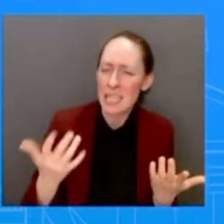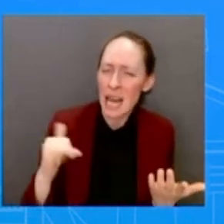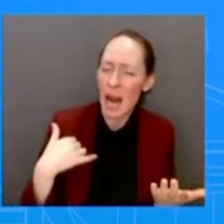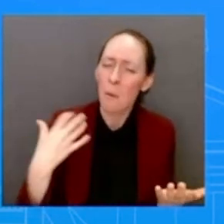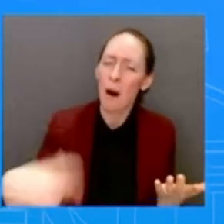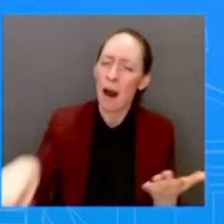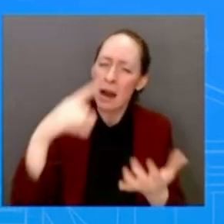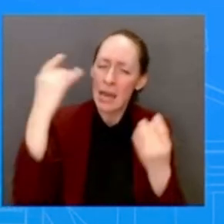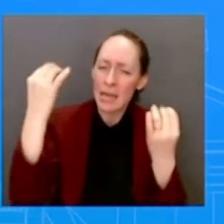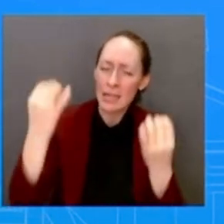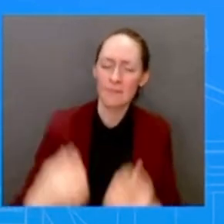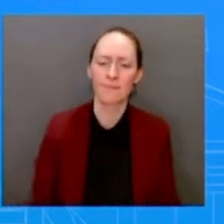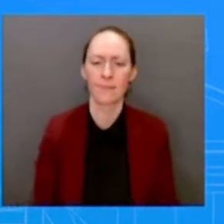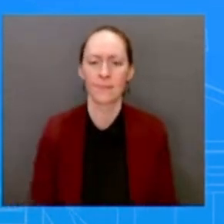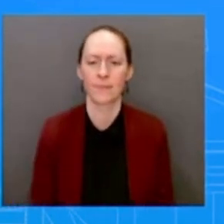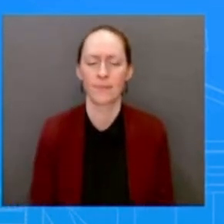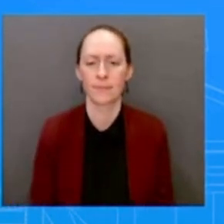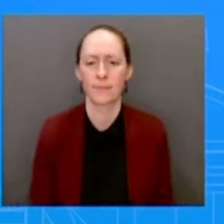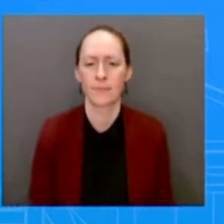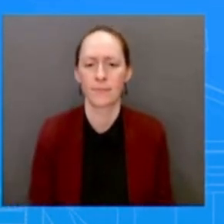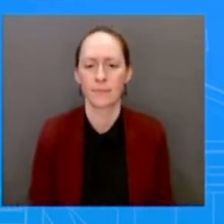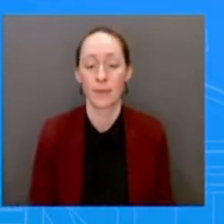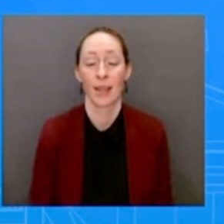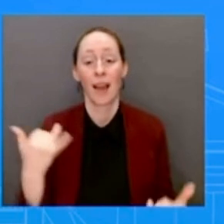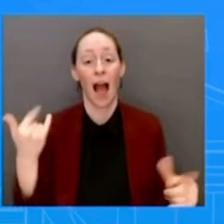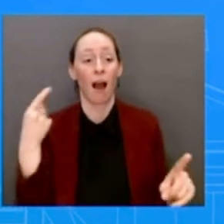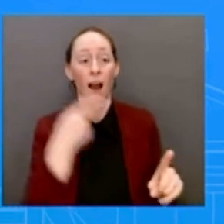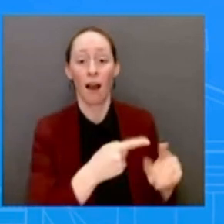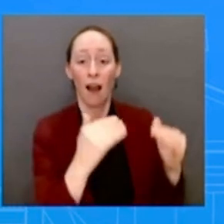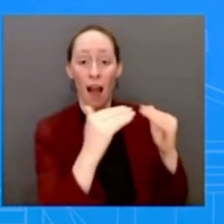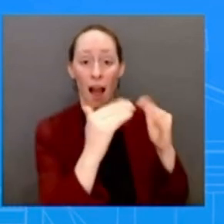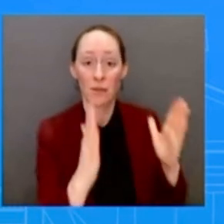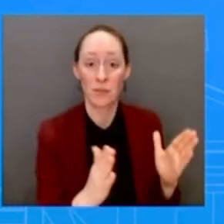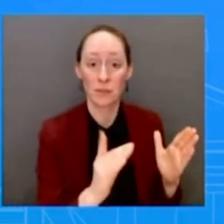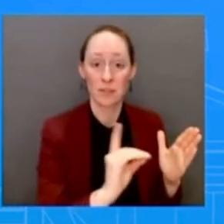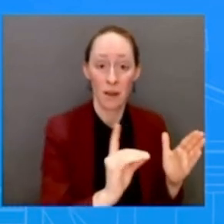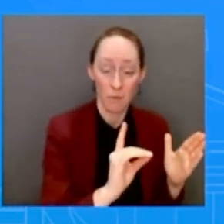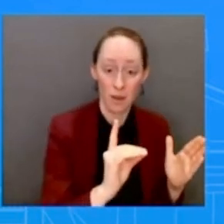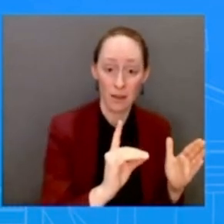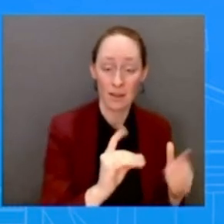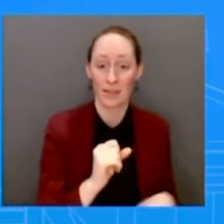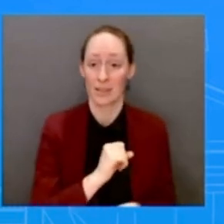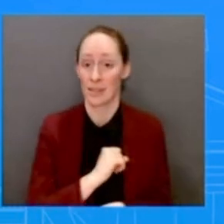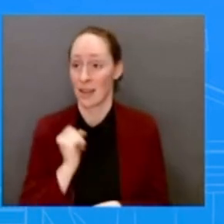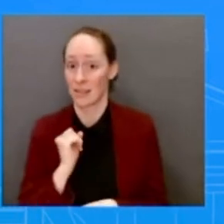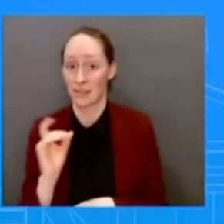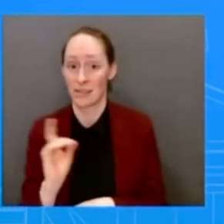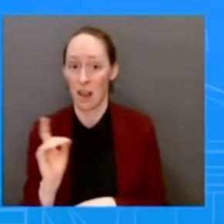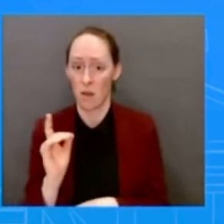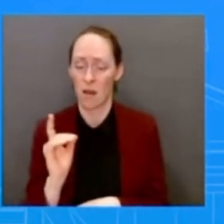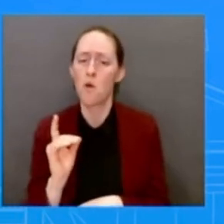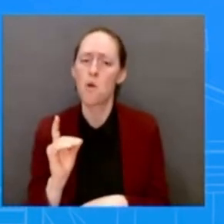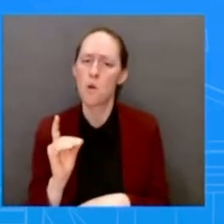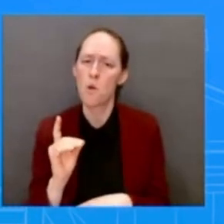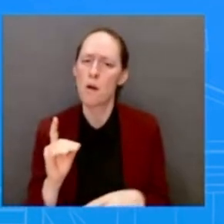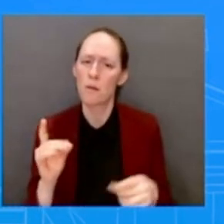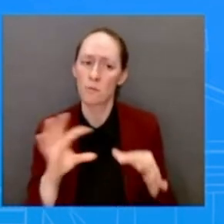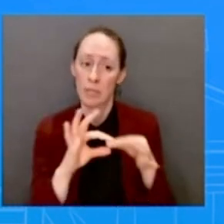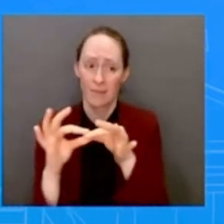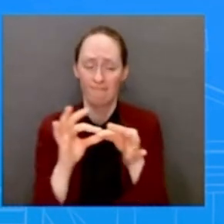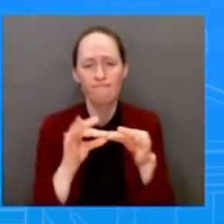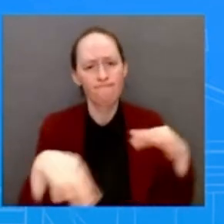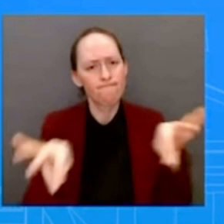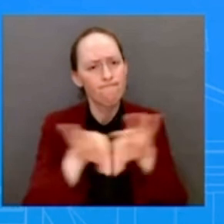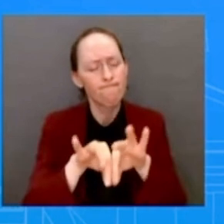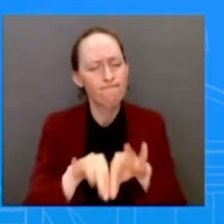it relates to Senate Democrats, it is a very important relationship for us, and clearly very important. And with the Senate Democratic Caucus,